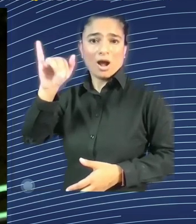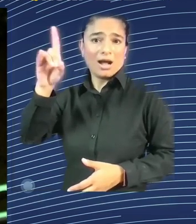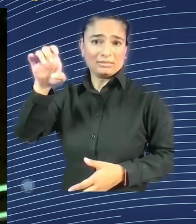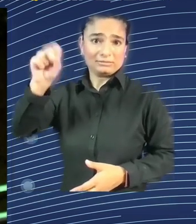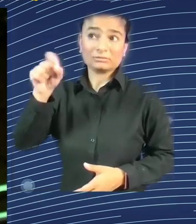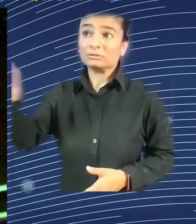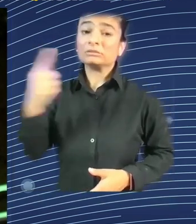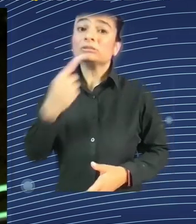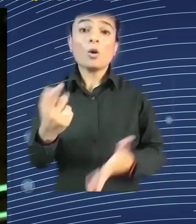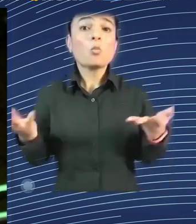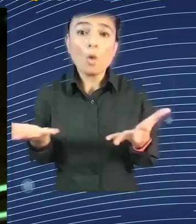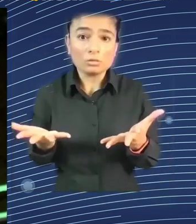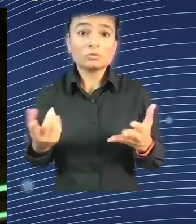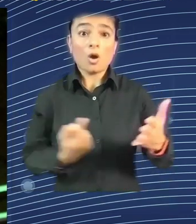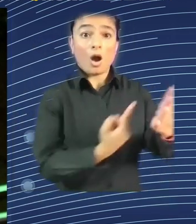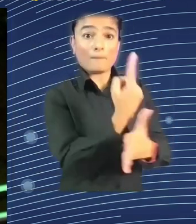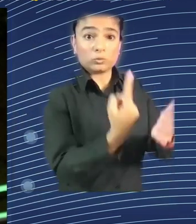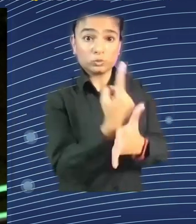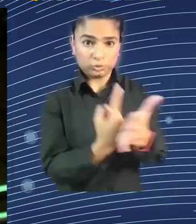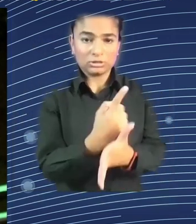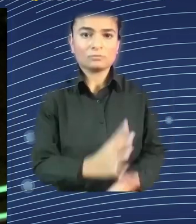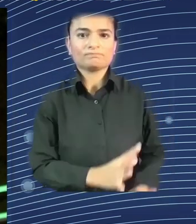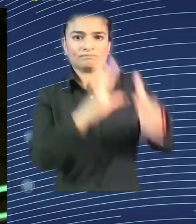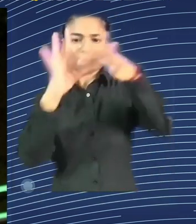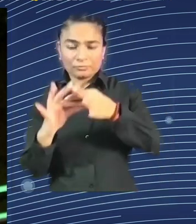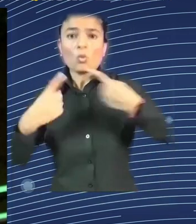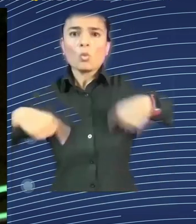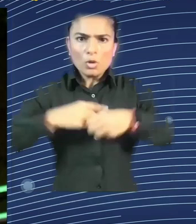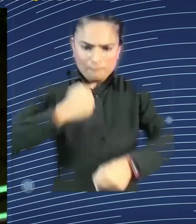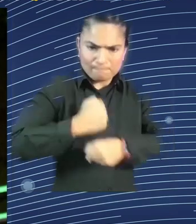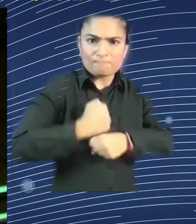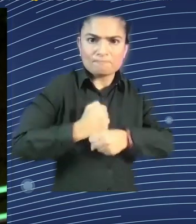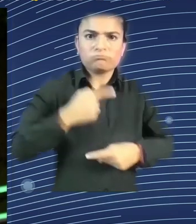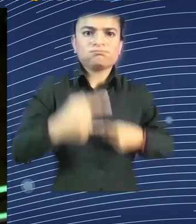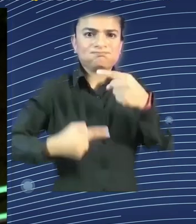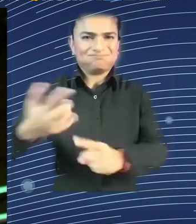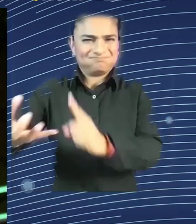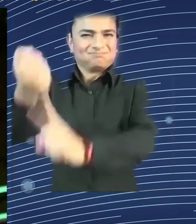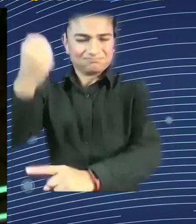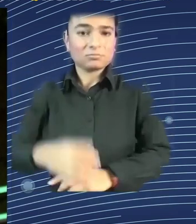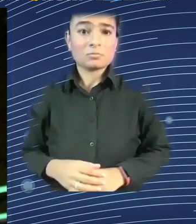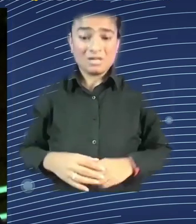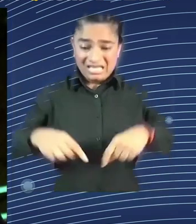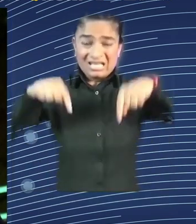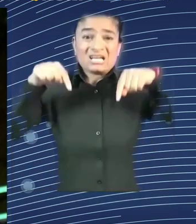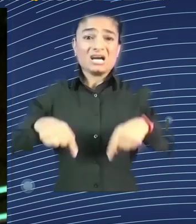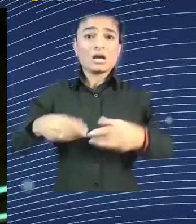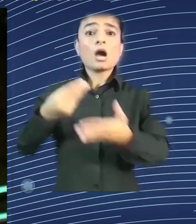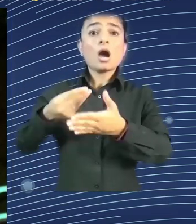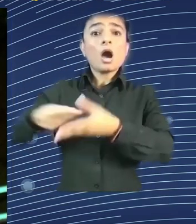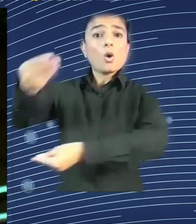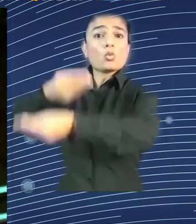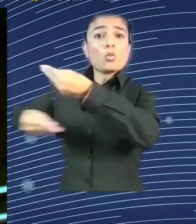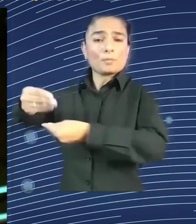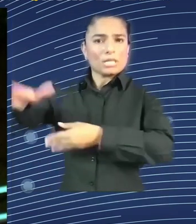economies in Europe. This is the question of how they will be distributed. So the distributional